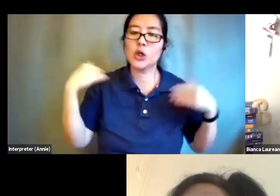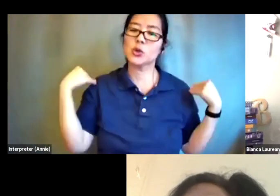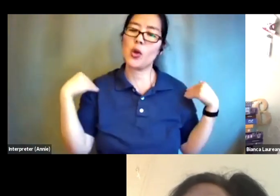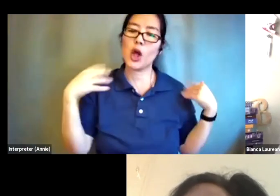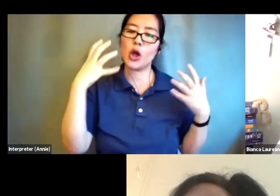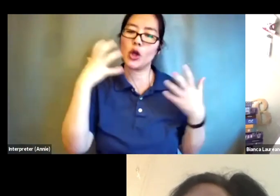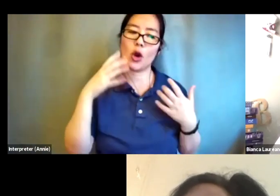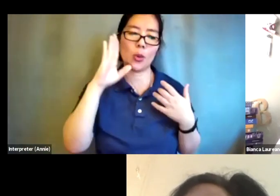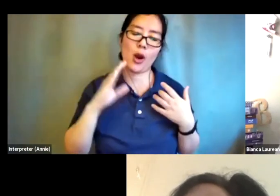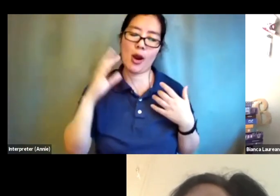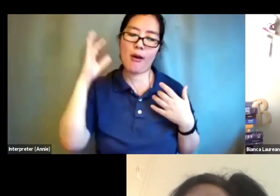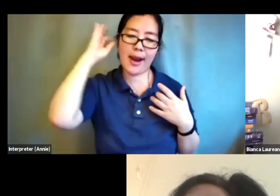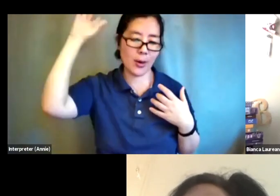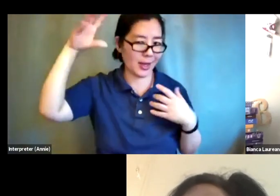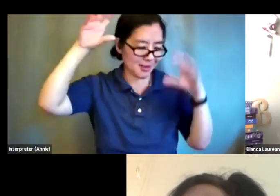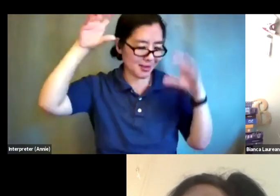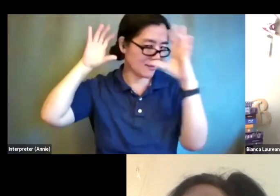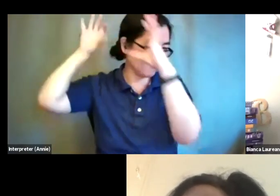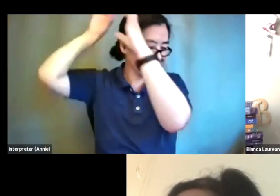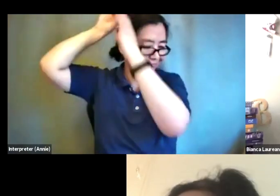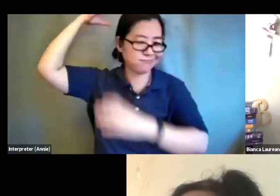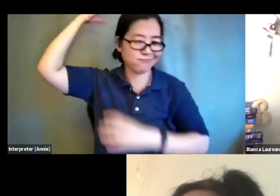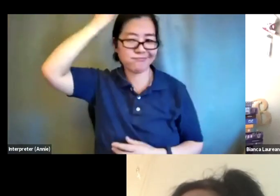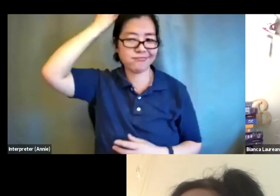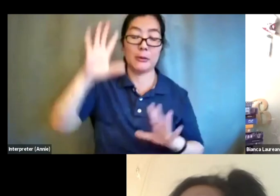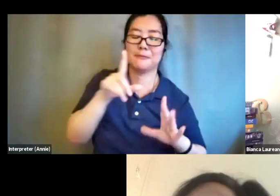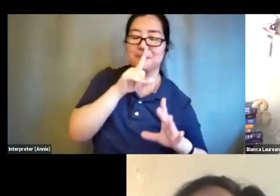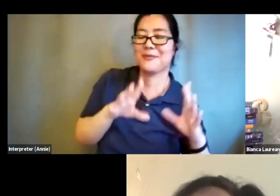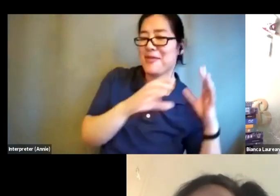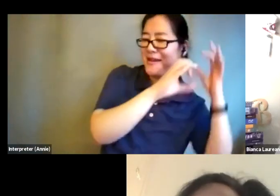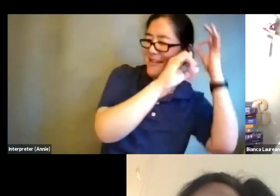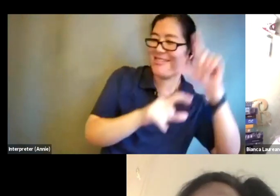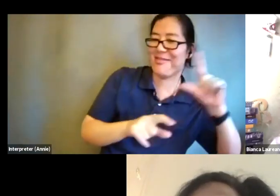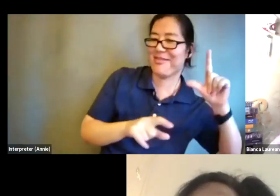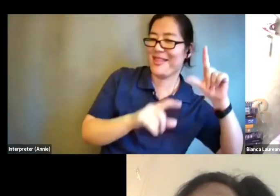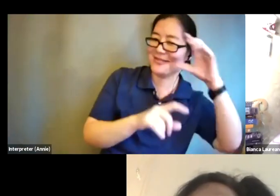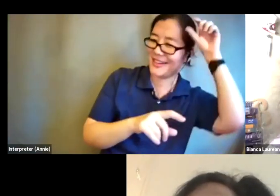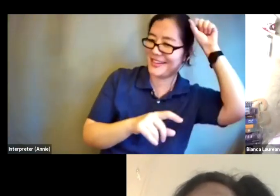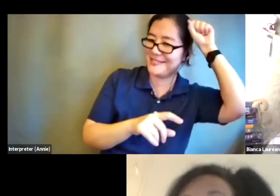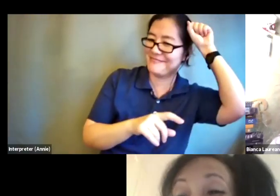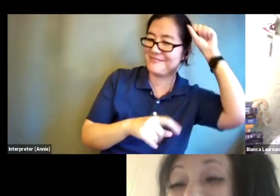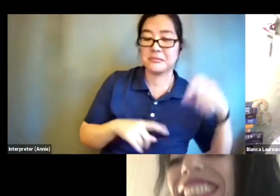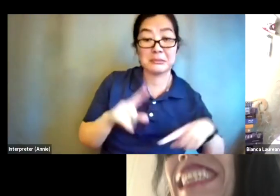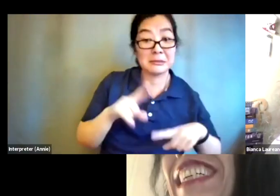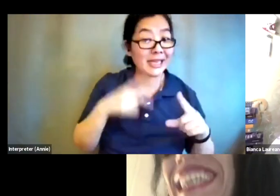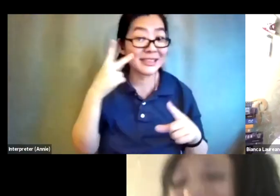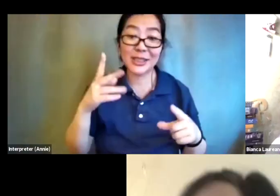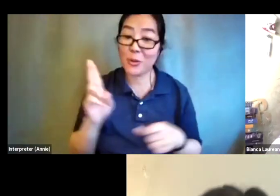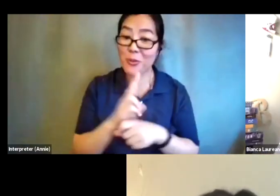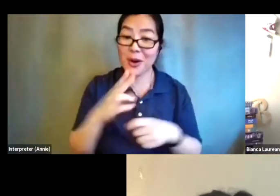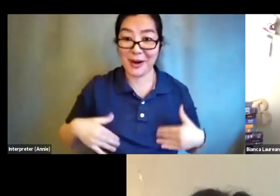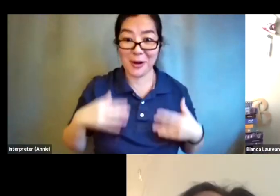is in a ponytail on the left side of her head and we can't see what she's wearing because all we see is her head